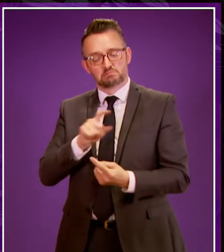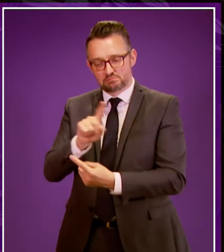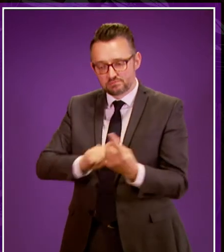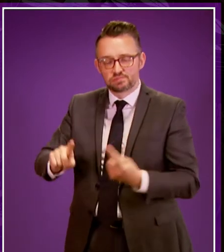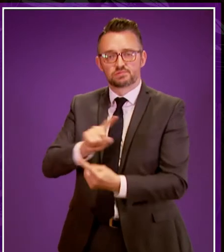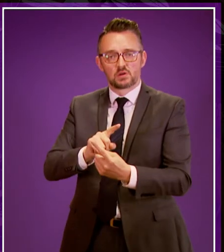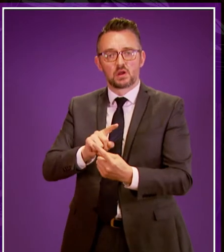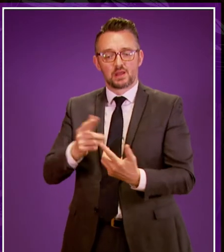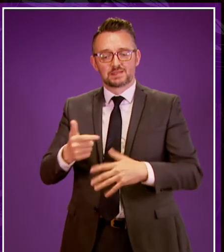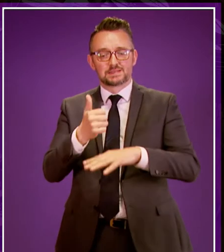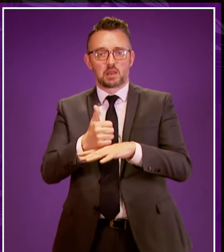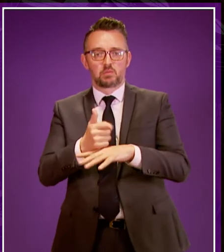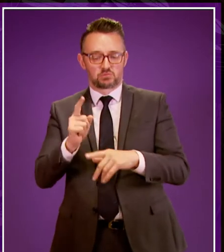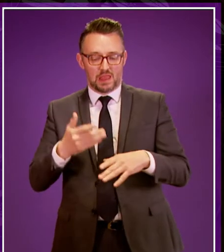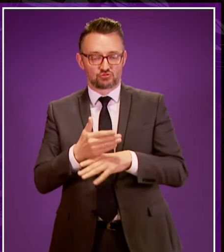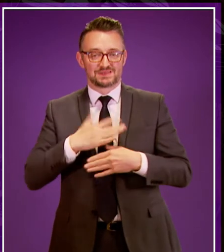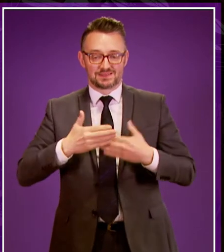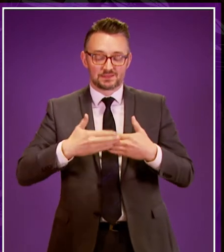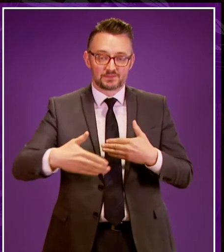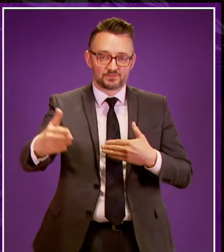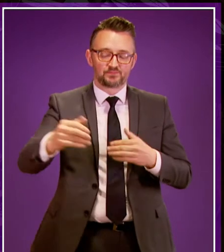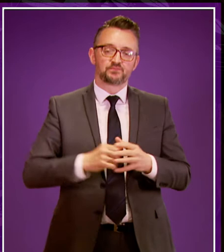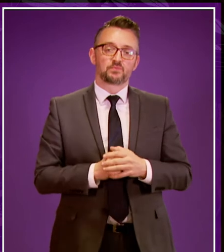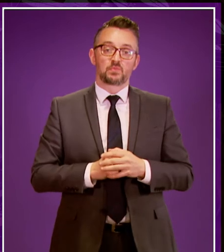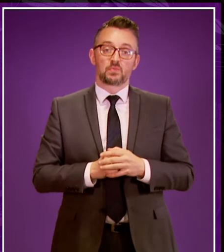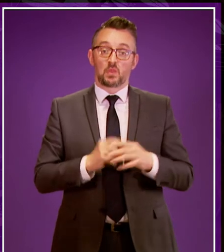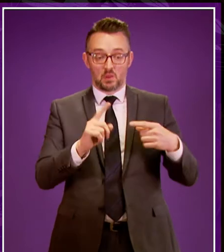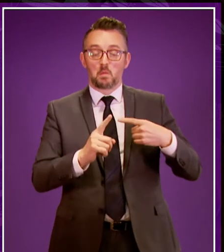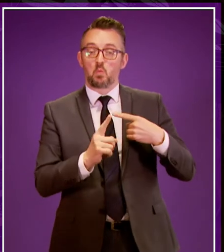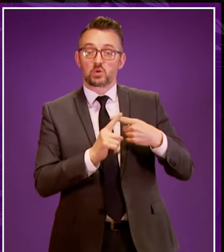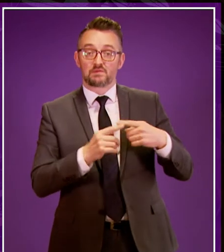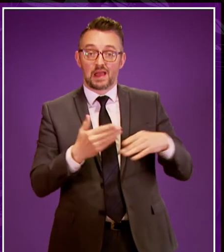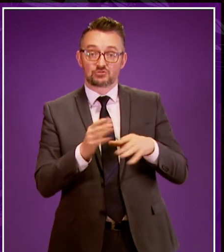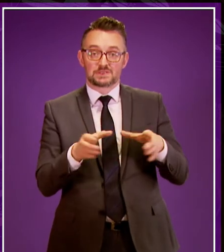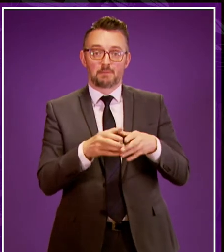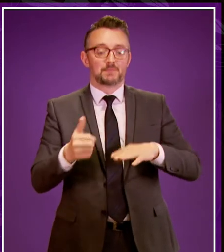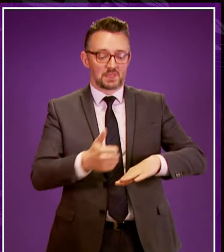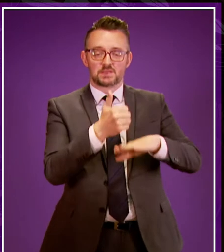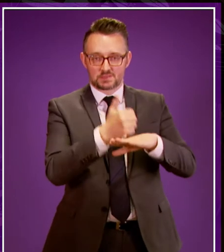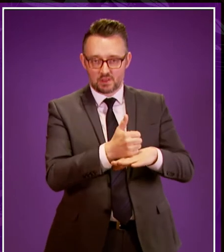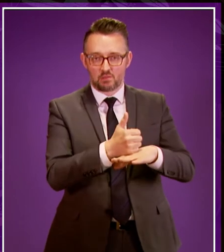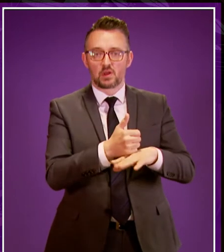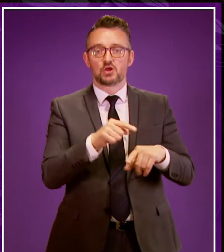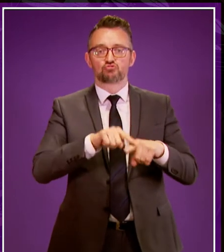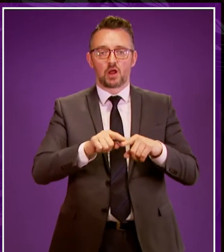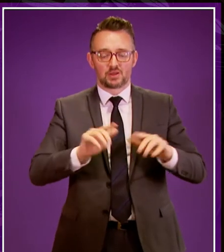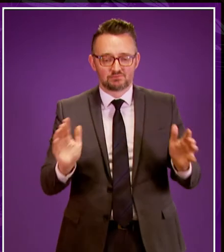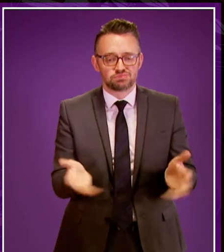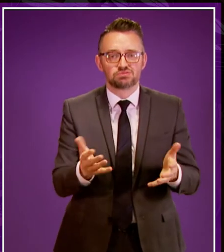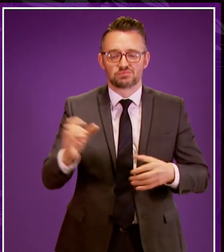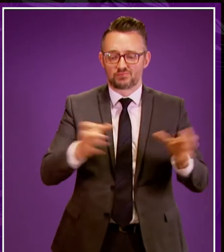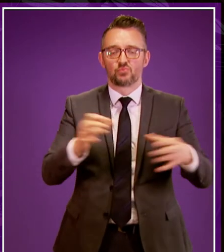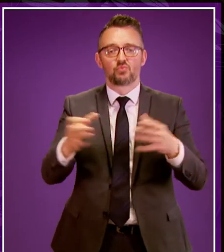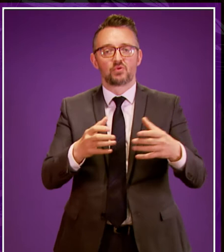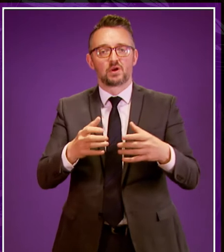the actions which they are taking. So for example the positive action team has been established in order to help to support the greater recruitment of police